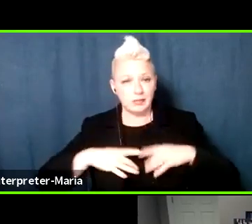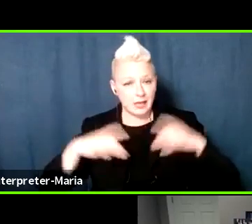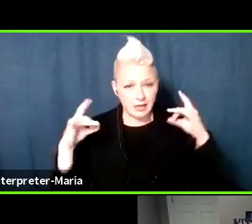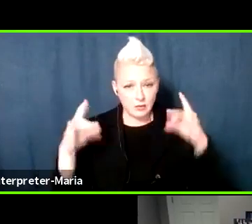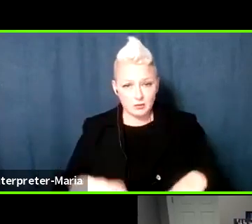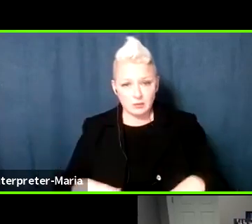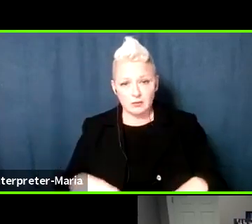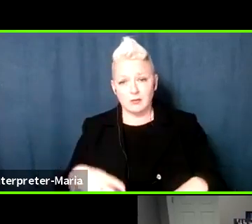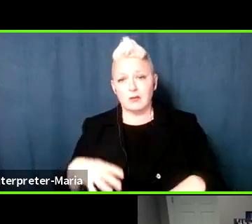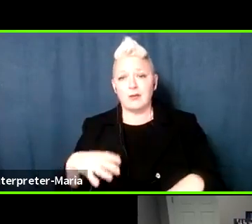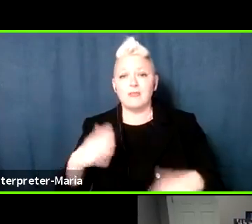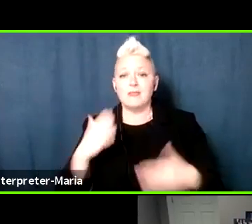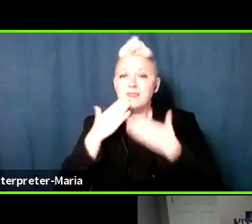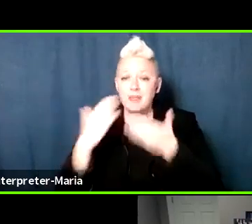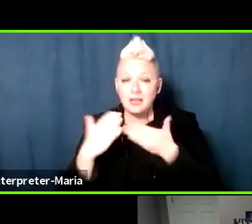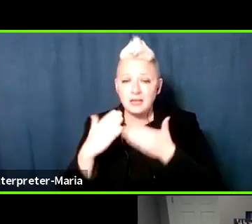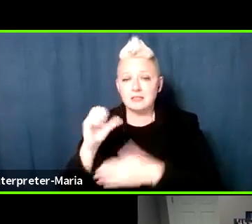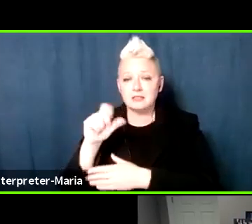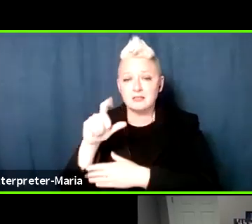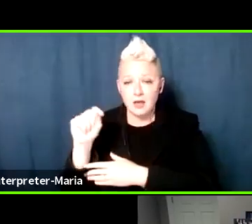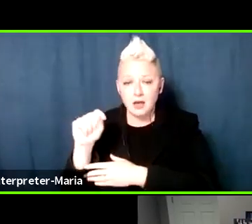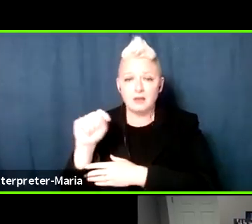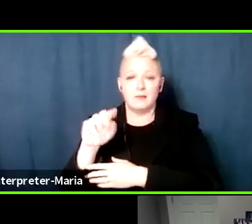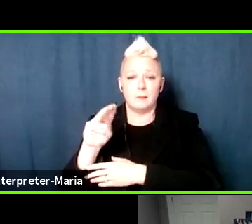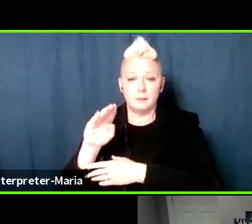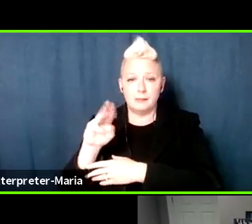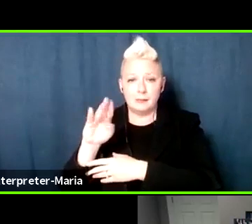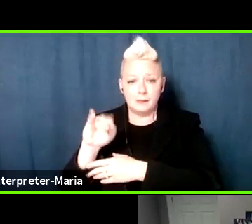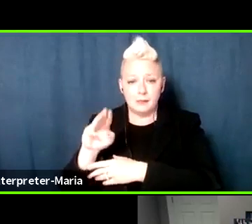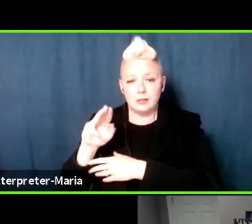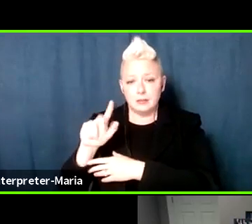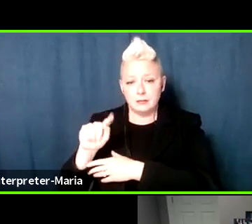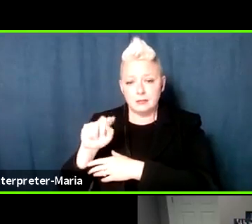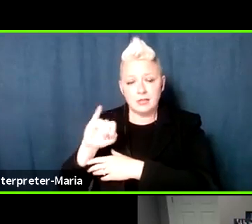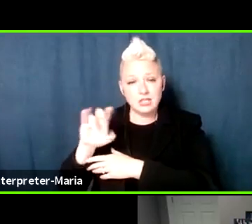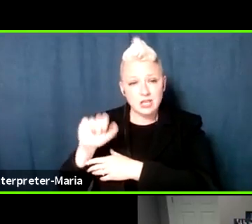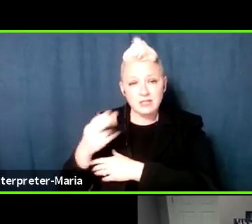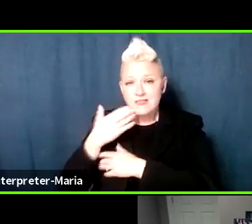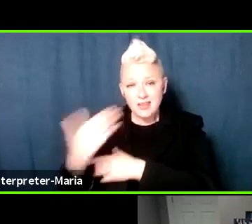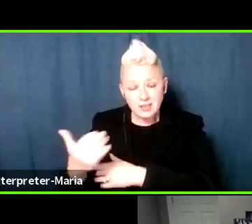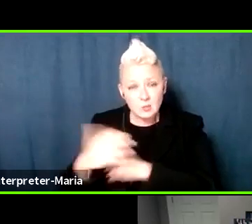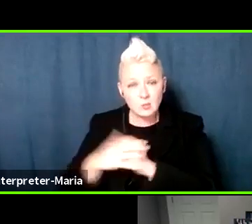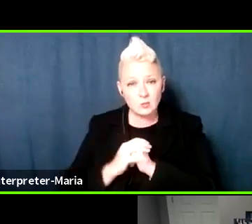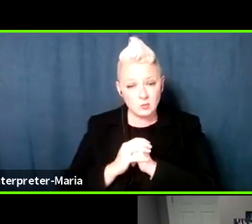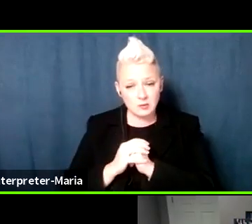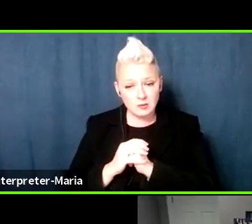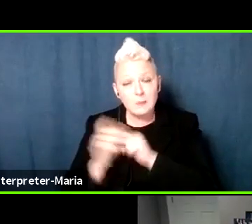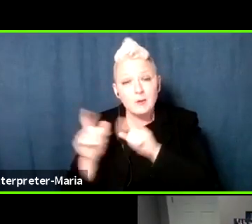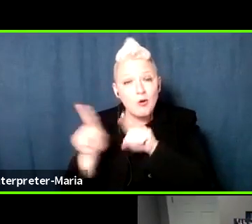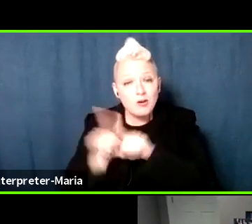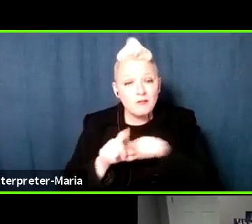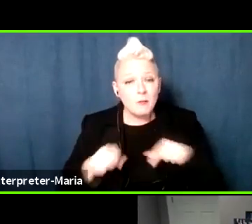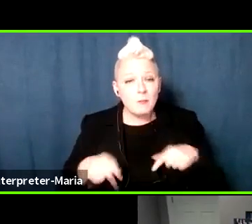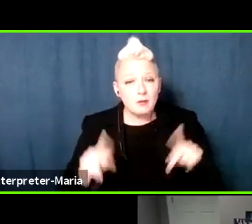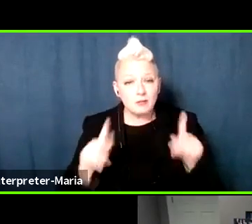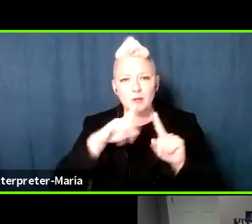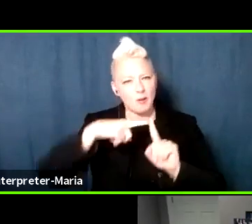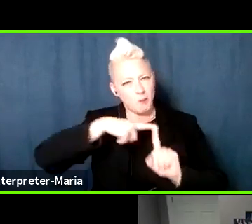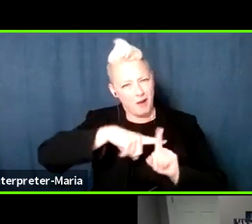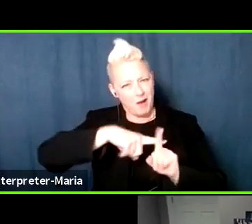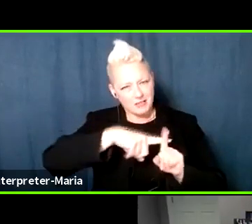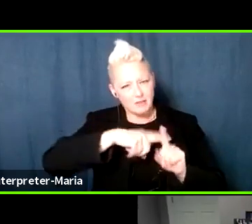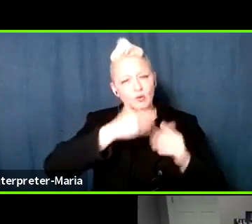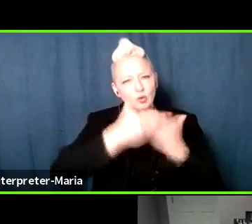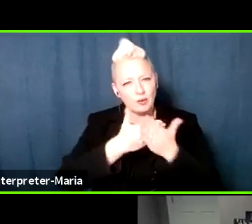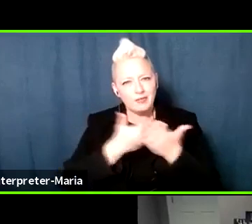and Tejas, thank you all for talking about it in that context, but also we have the opportunity to talk about these very positive things that